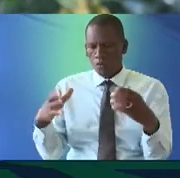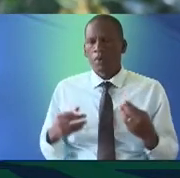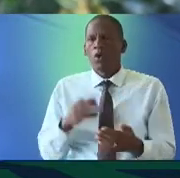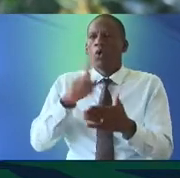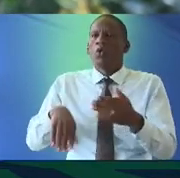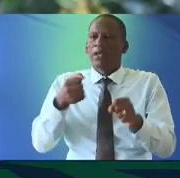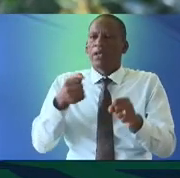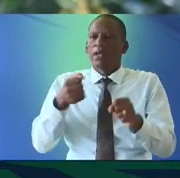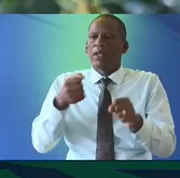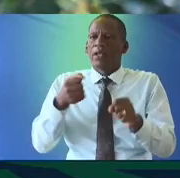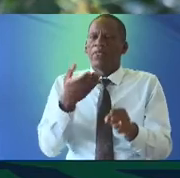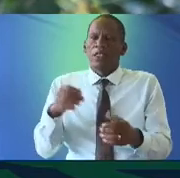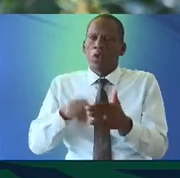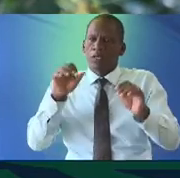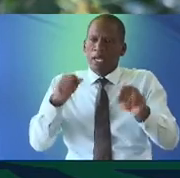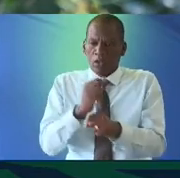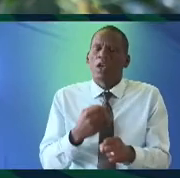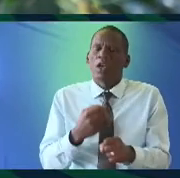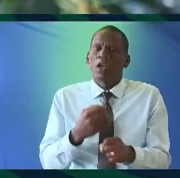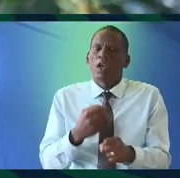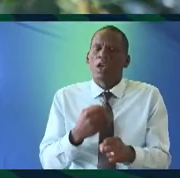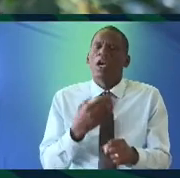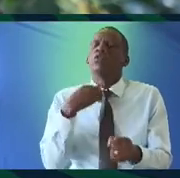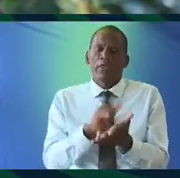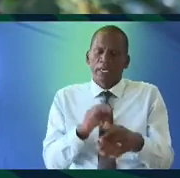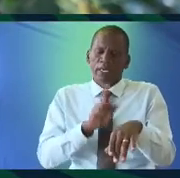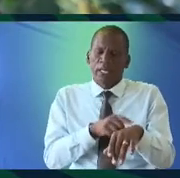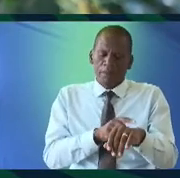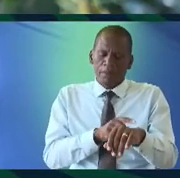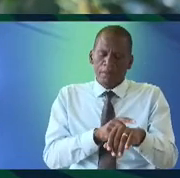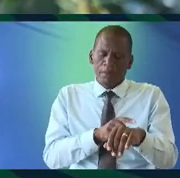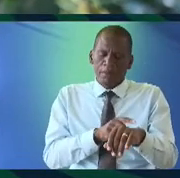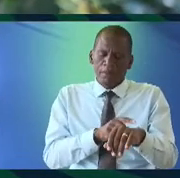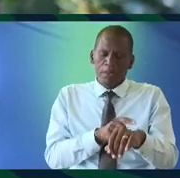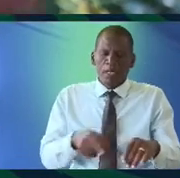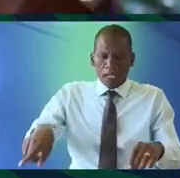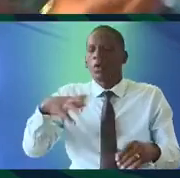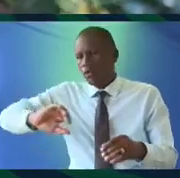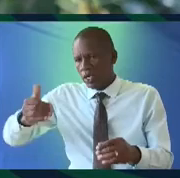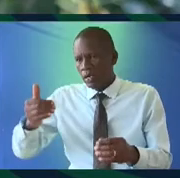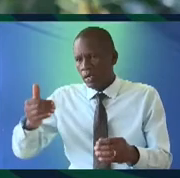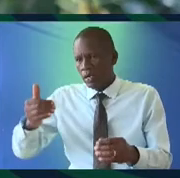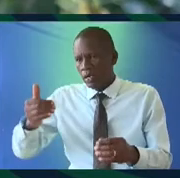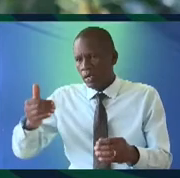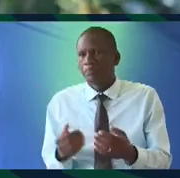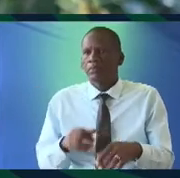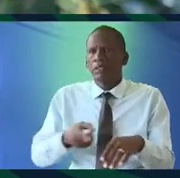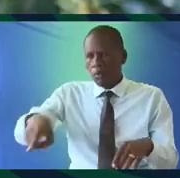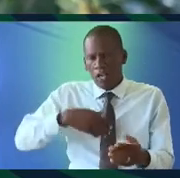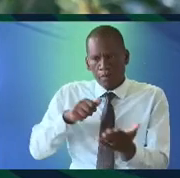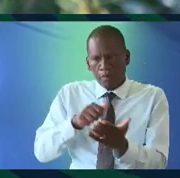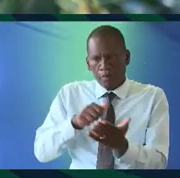you know what do they what will they do and I want to say that when we went to town you know to say